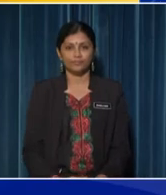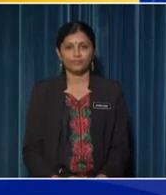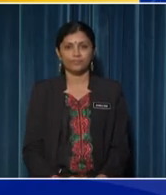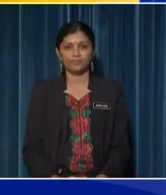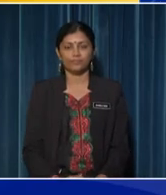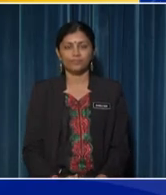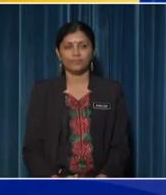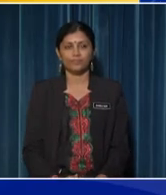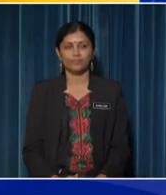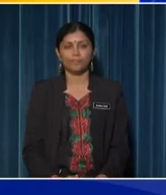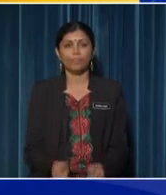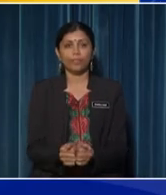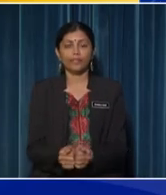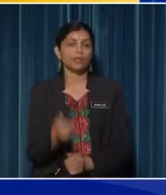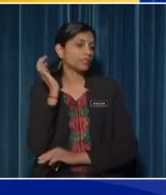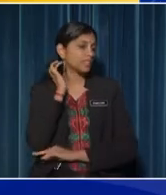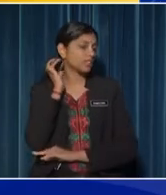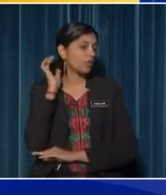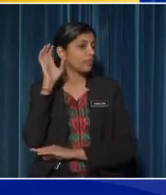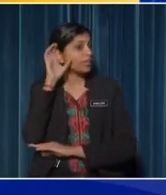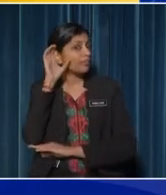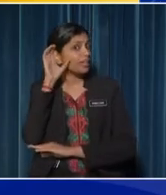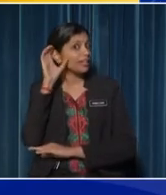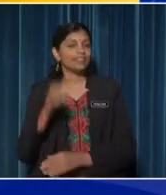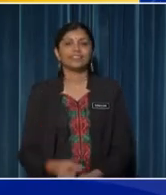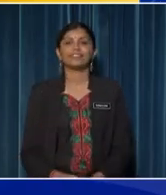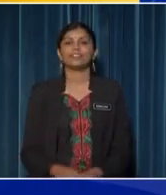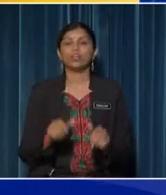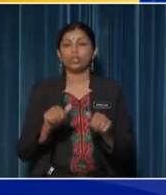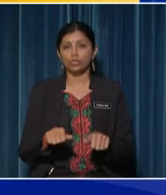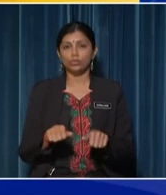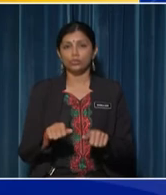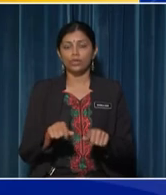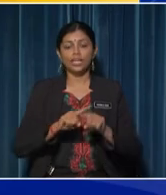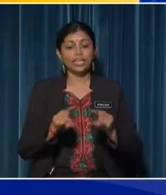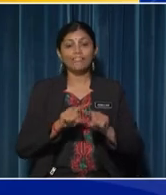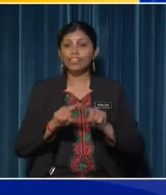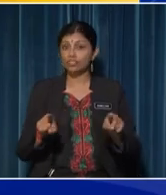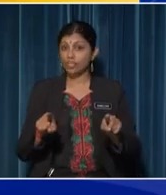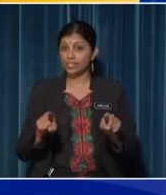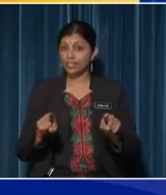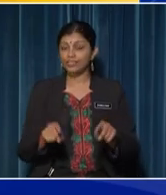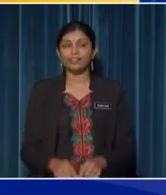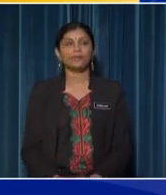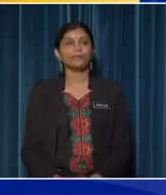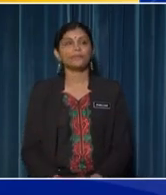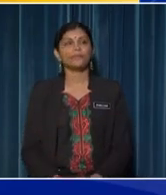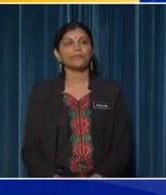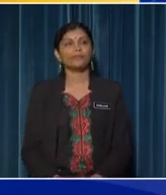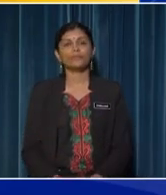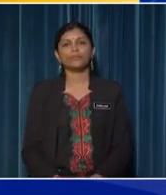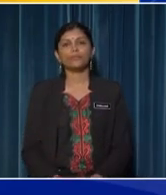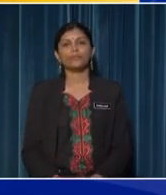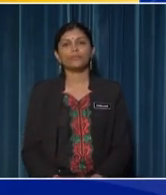With our sense of hearing, we will be able to differentiate between materials as